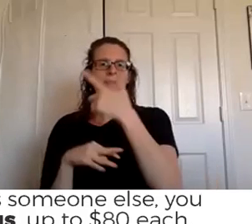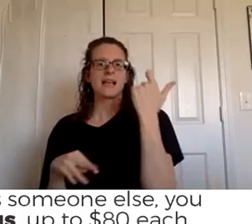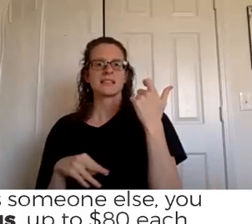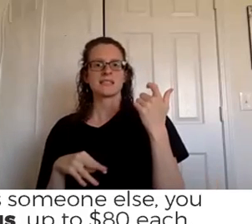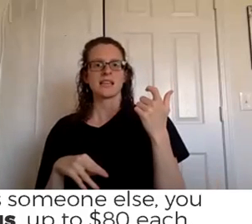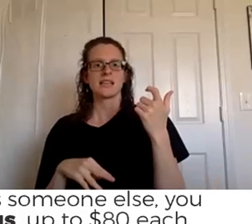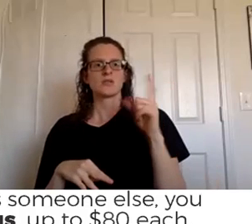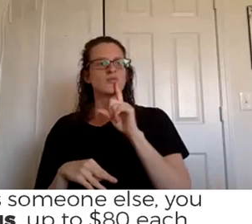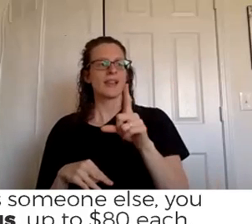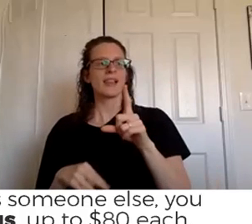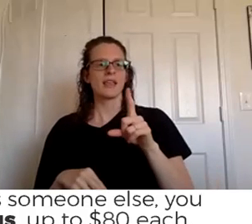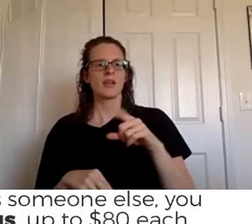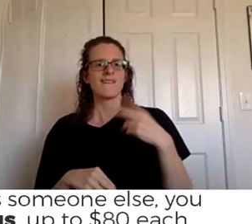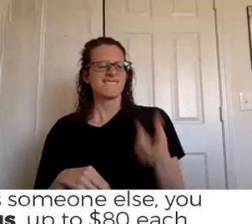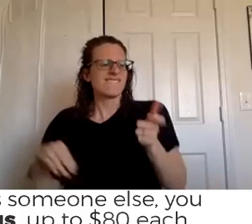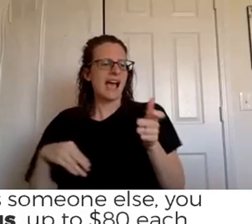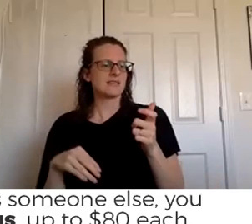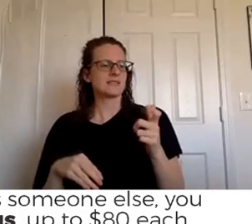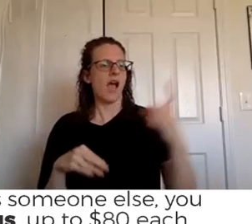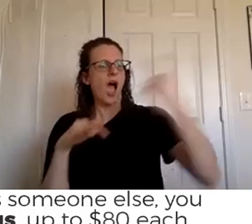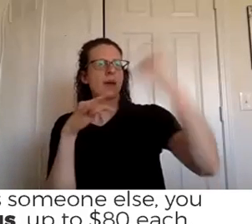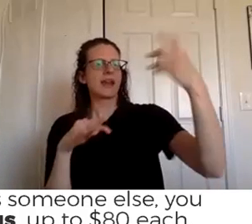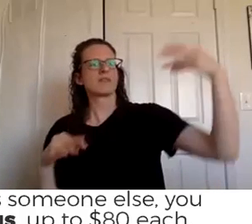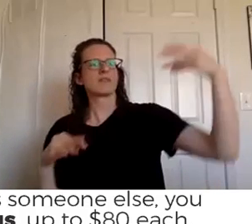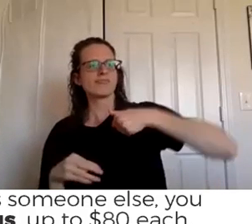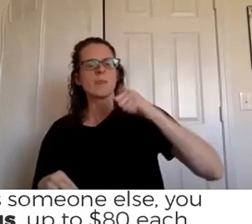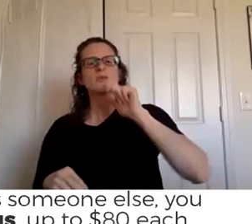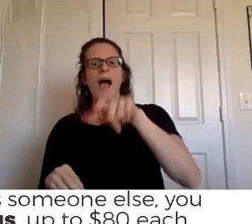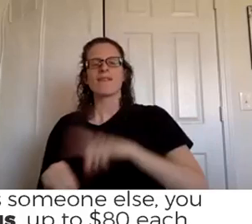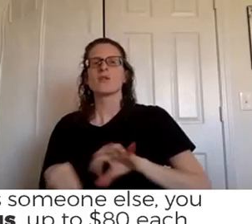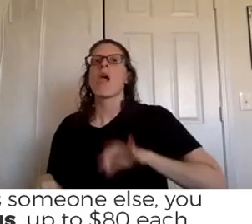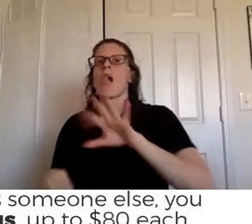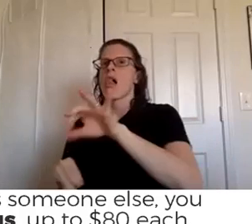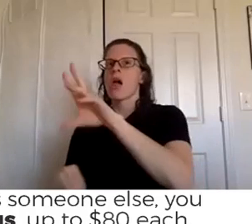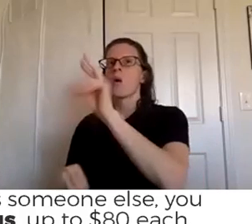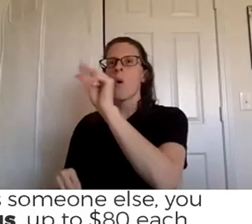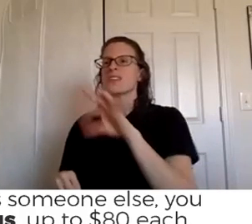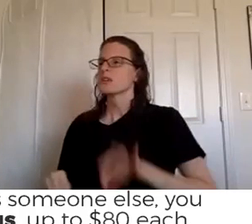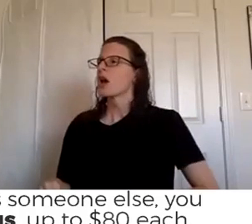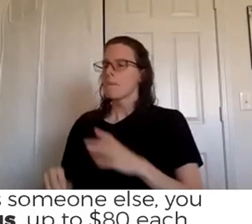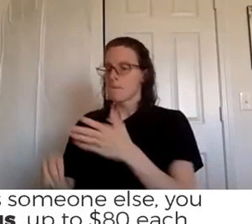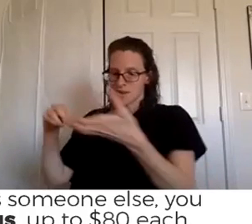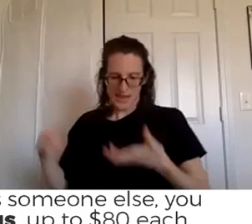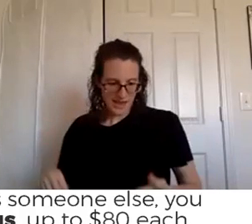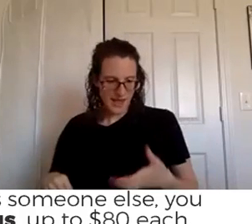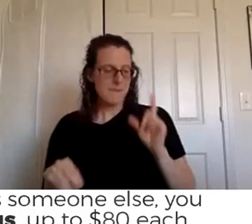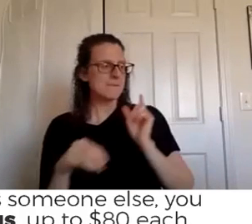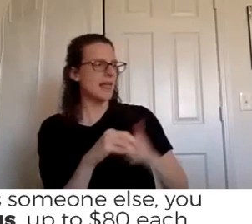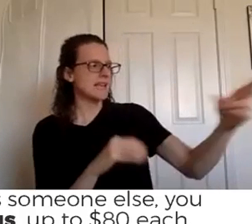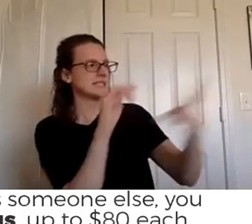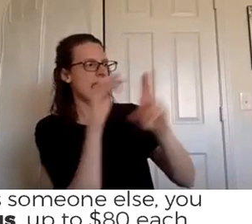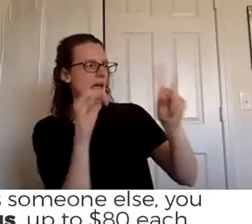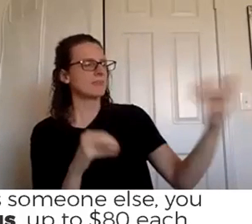on getting some money coming in um without having to invest a whole lot yourself so um if you have any